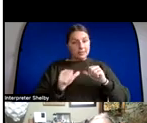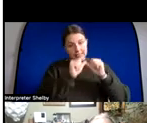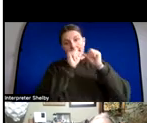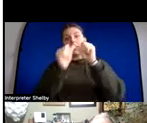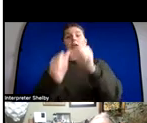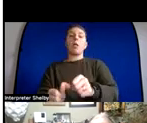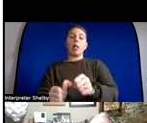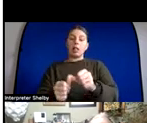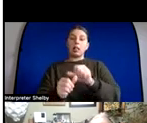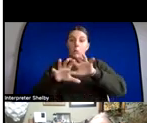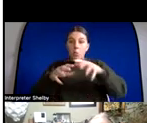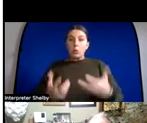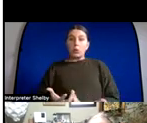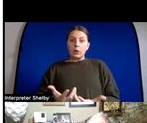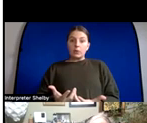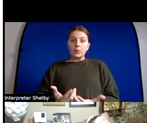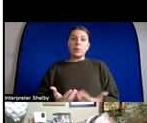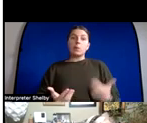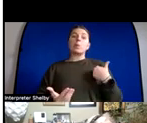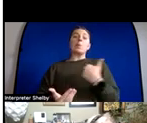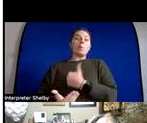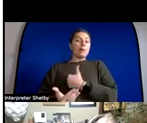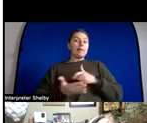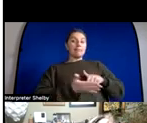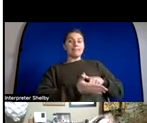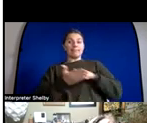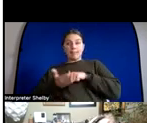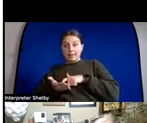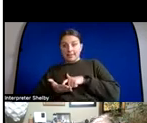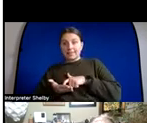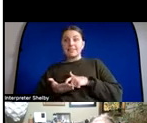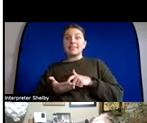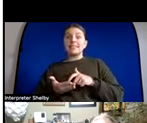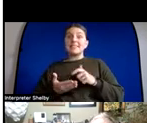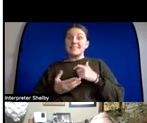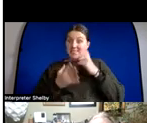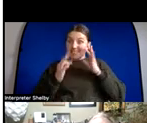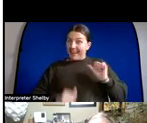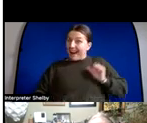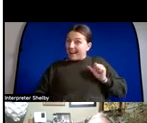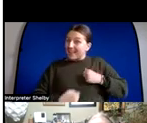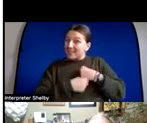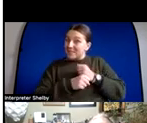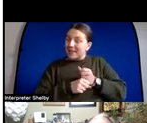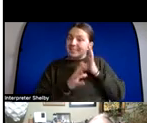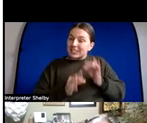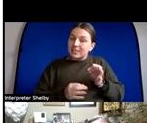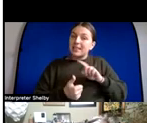then we have to make inclusive sustainable and ethical decisions